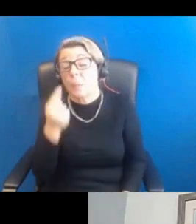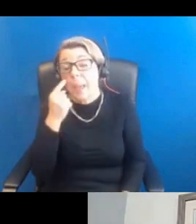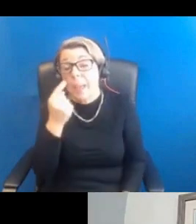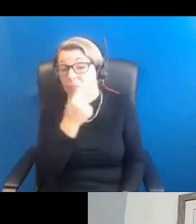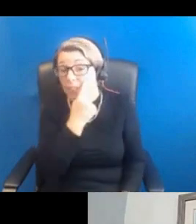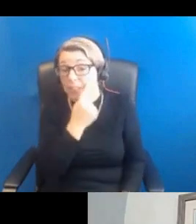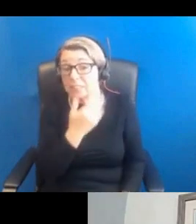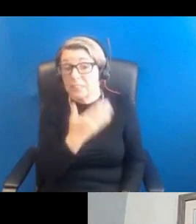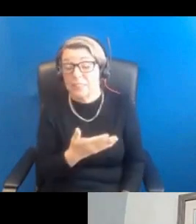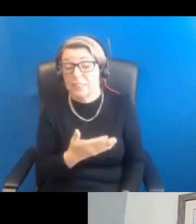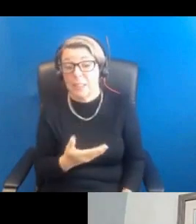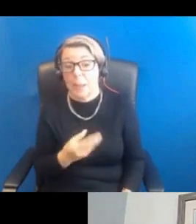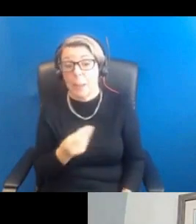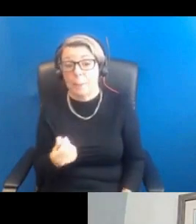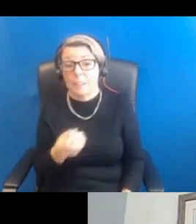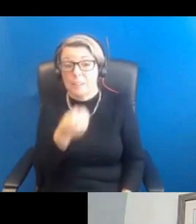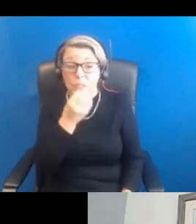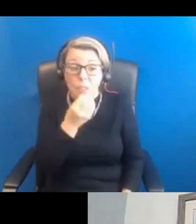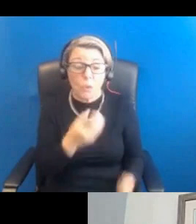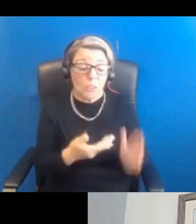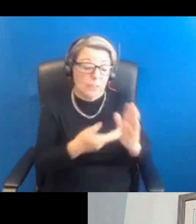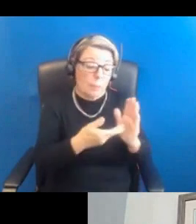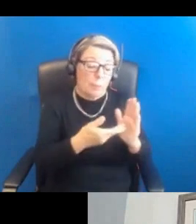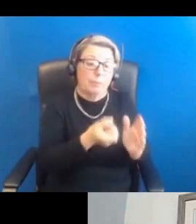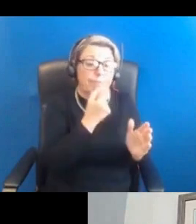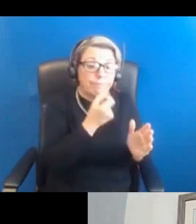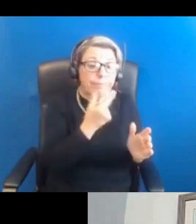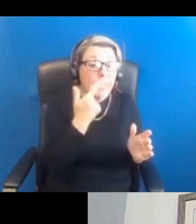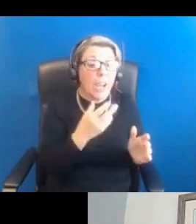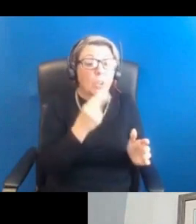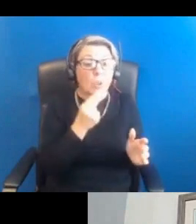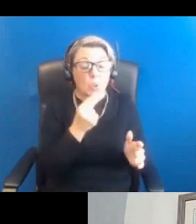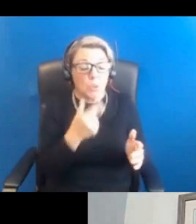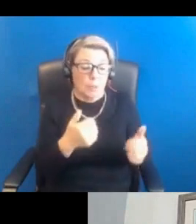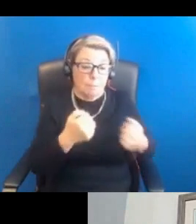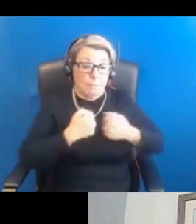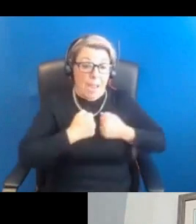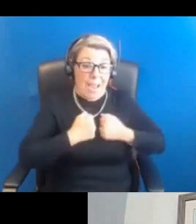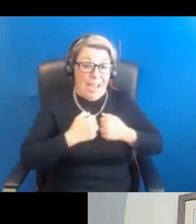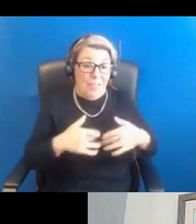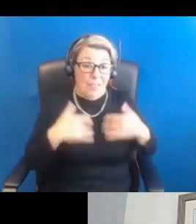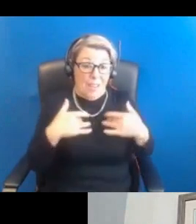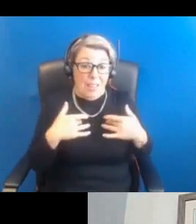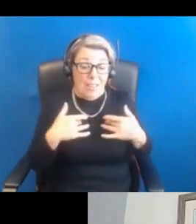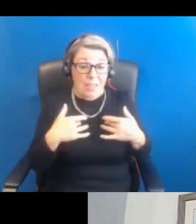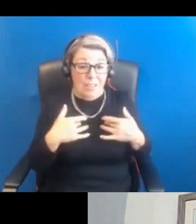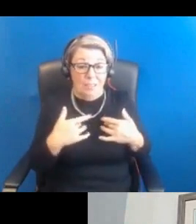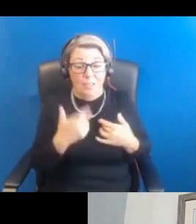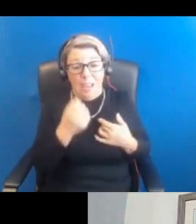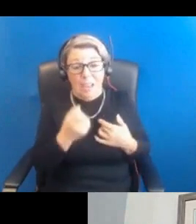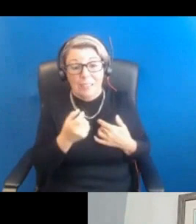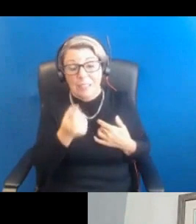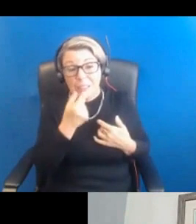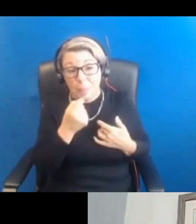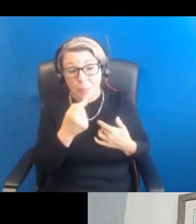and food supplements are certainly something that people use. My feeling about things is that if you're going to take something, the